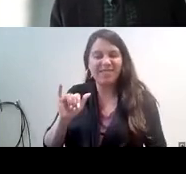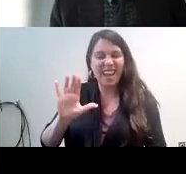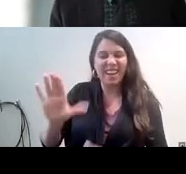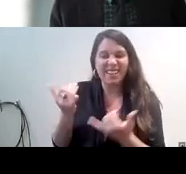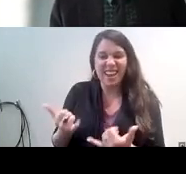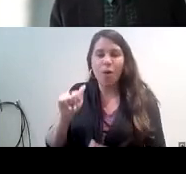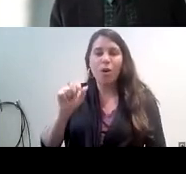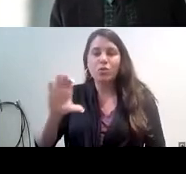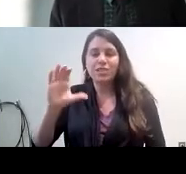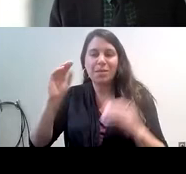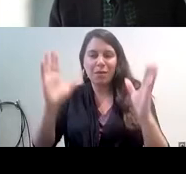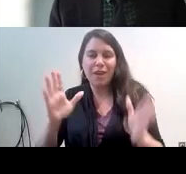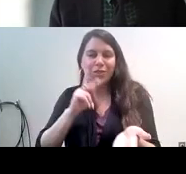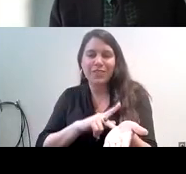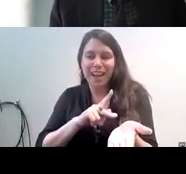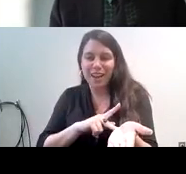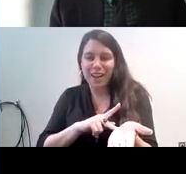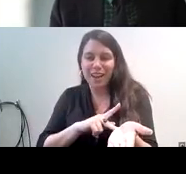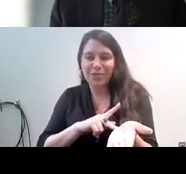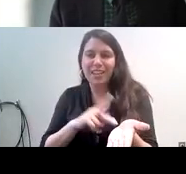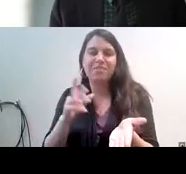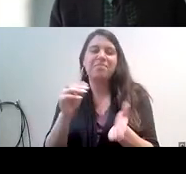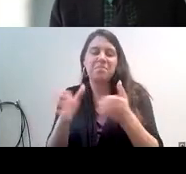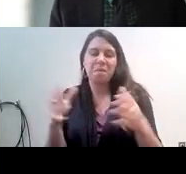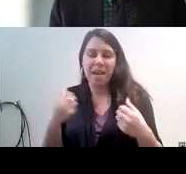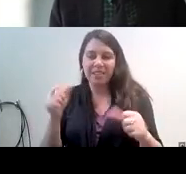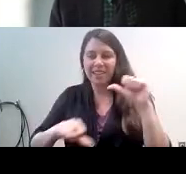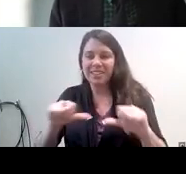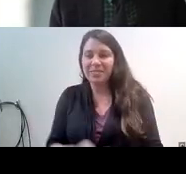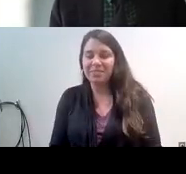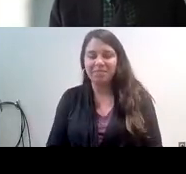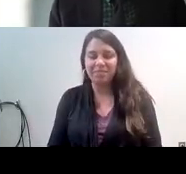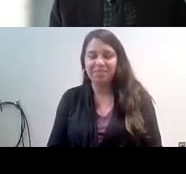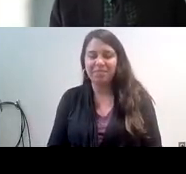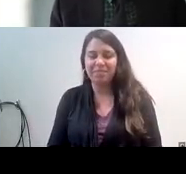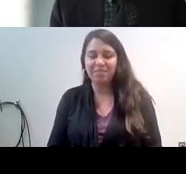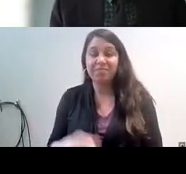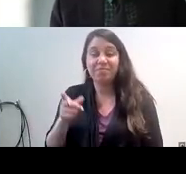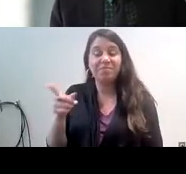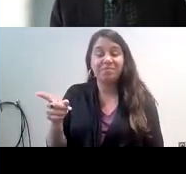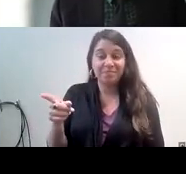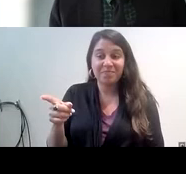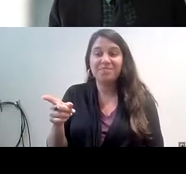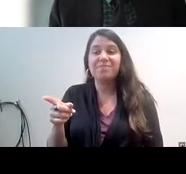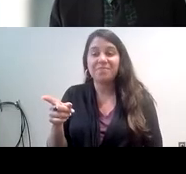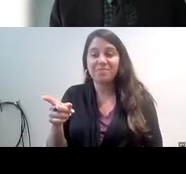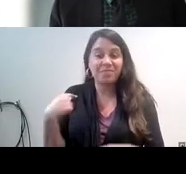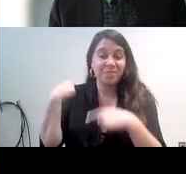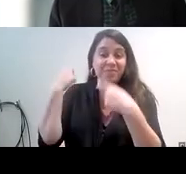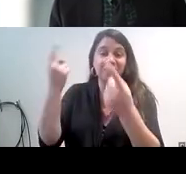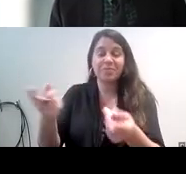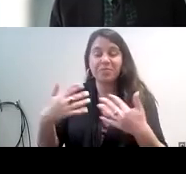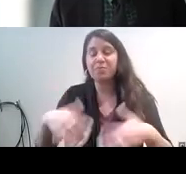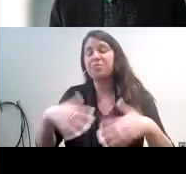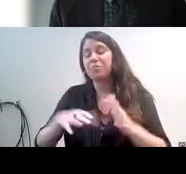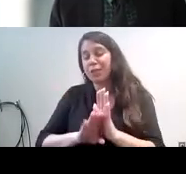Professor of Psychiatry and of Public Health Sciences. Dr. Jimenez has emerged as a leading voice